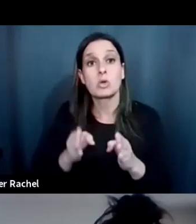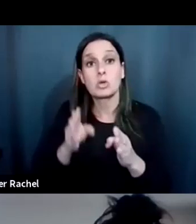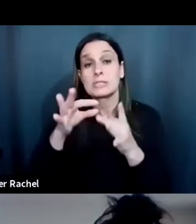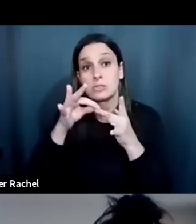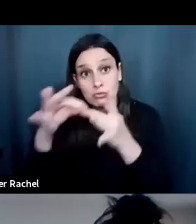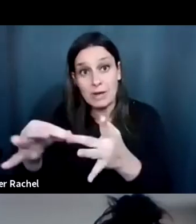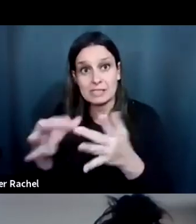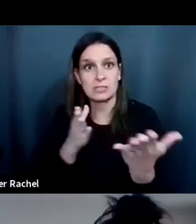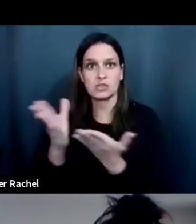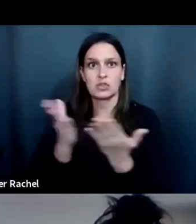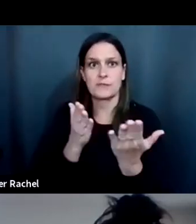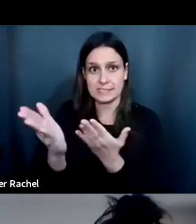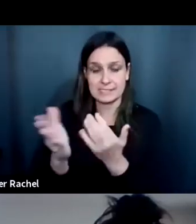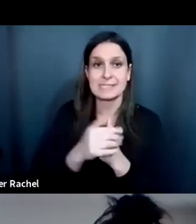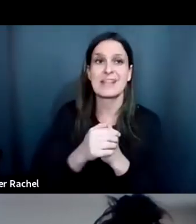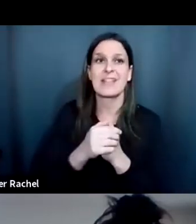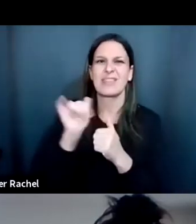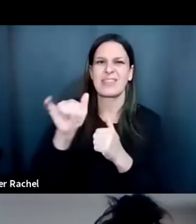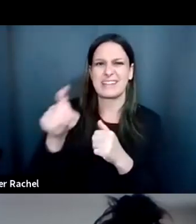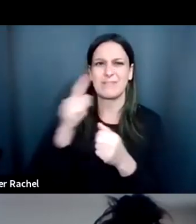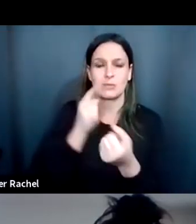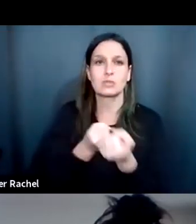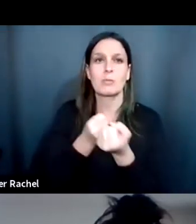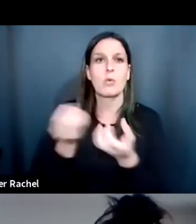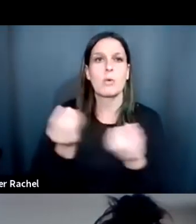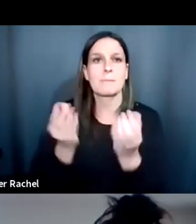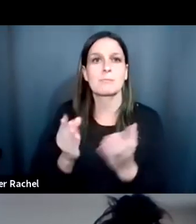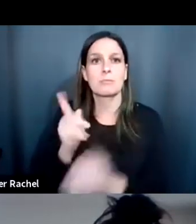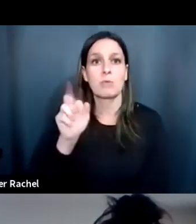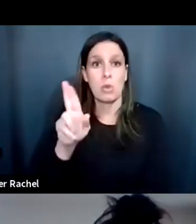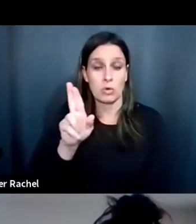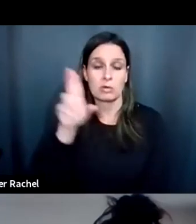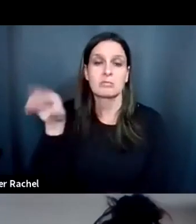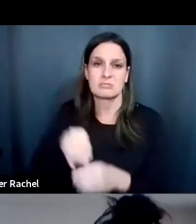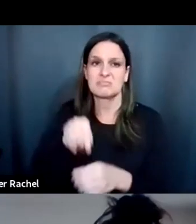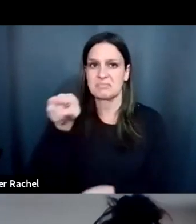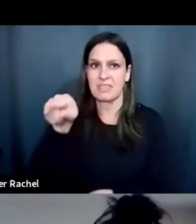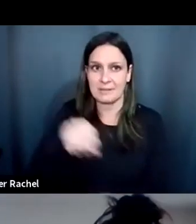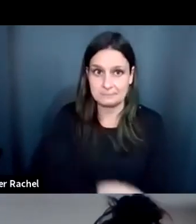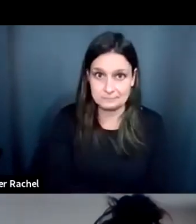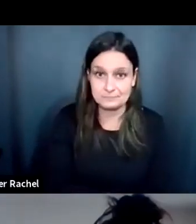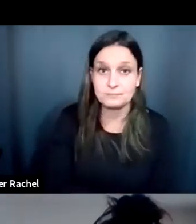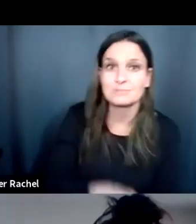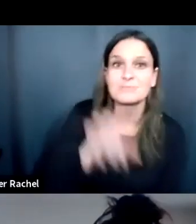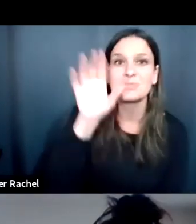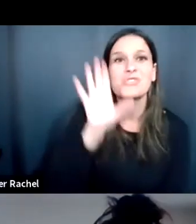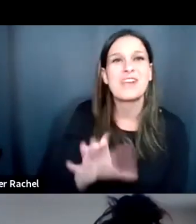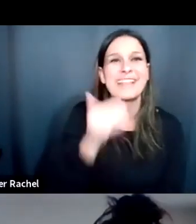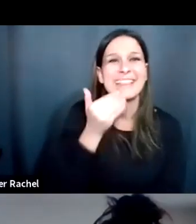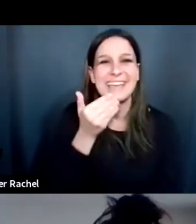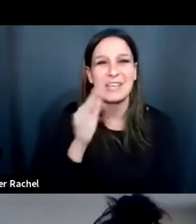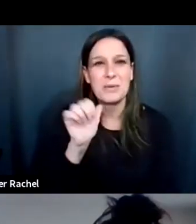services and that need for a supports broker would fall in there. Great. Thank you.